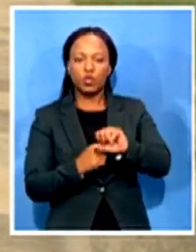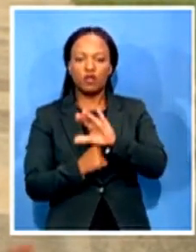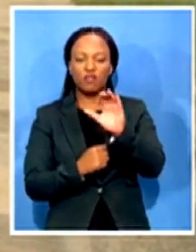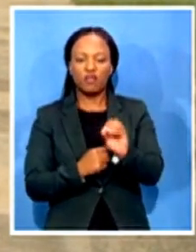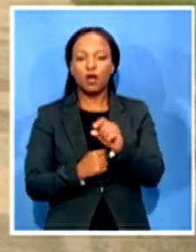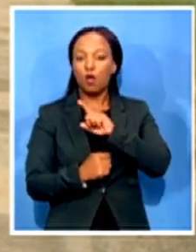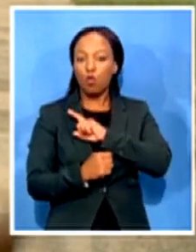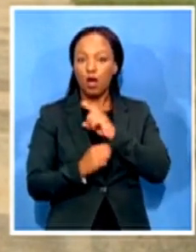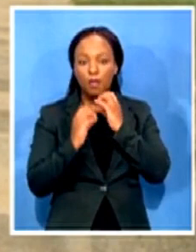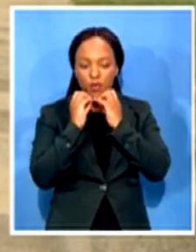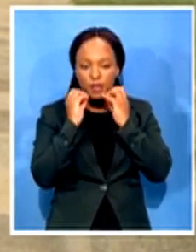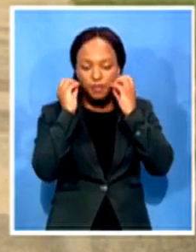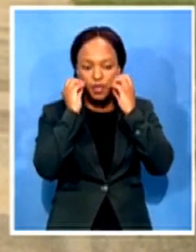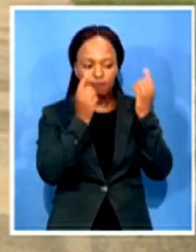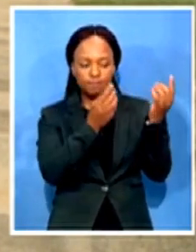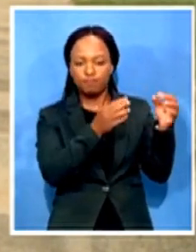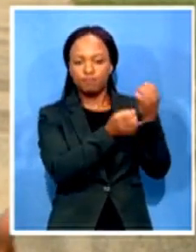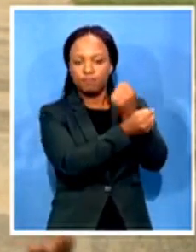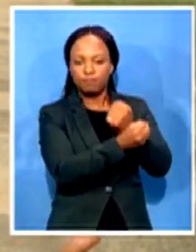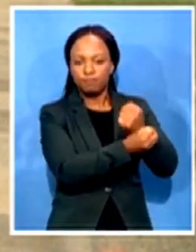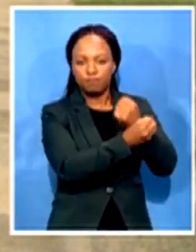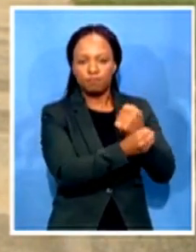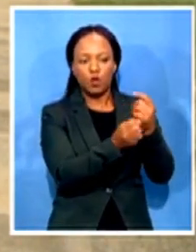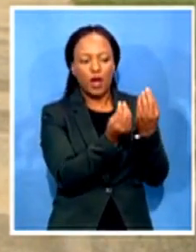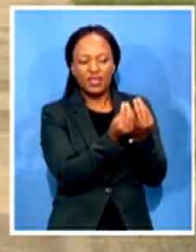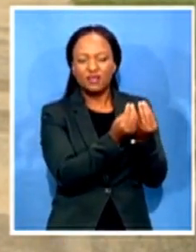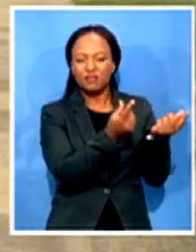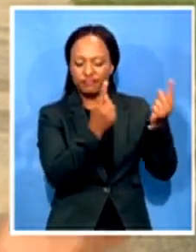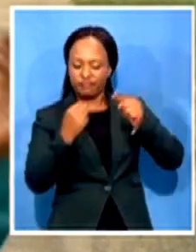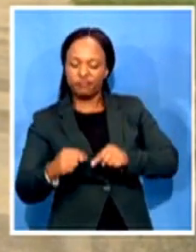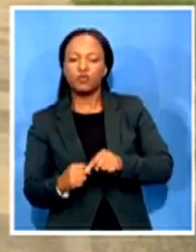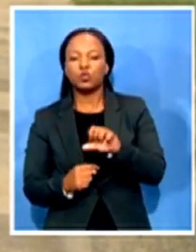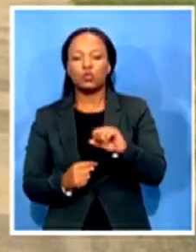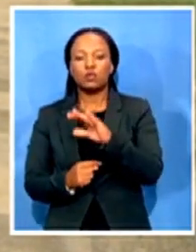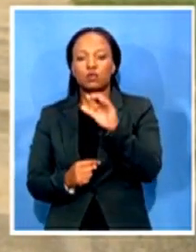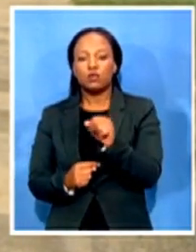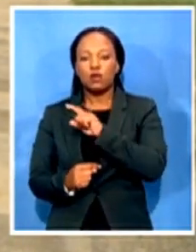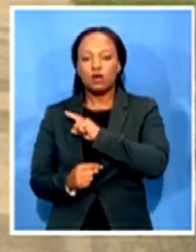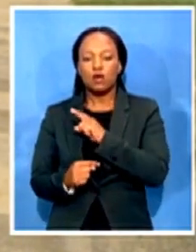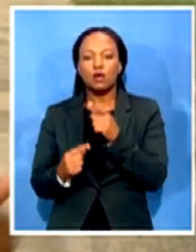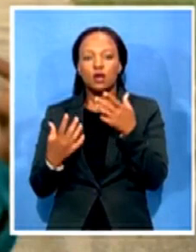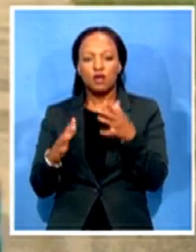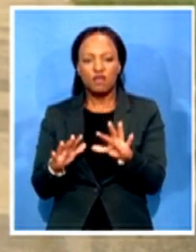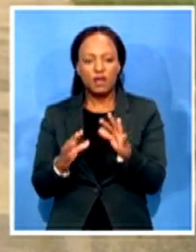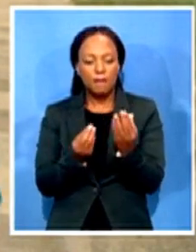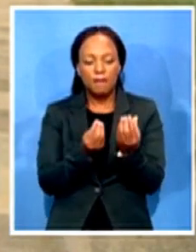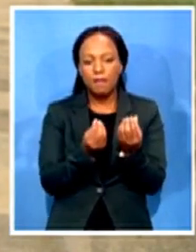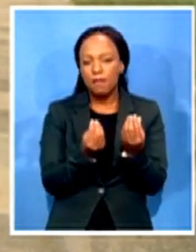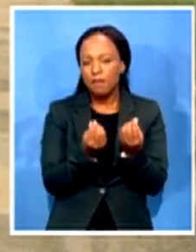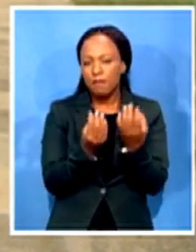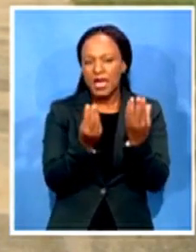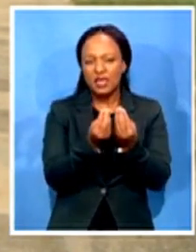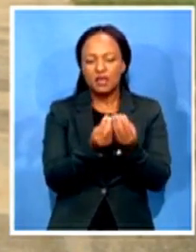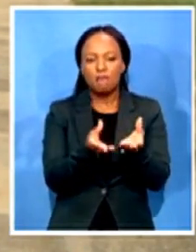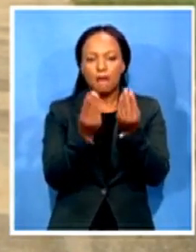those counterfeit goods and in some instances guns were recovered and cars that were being stolen from